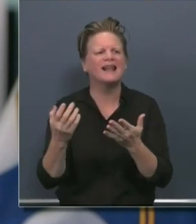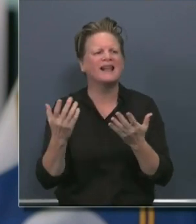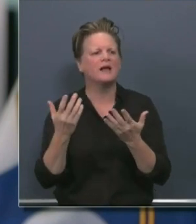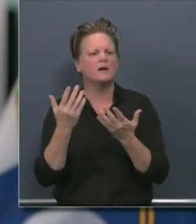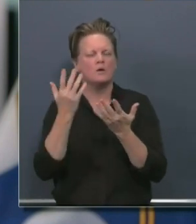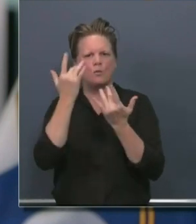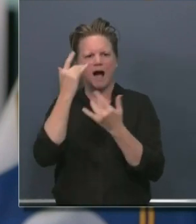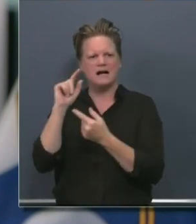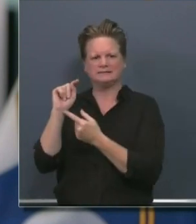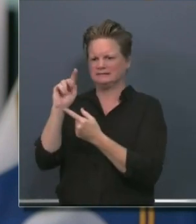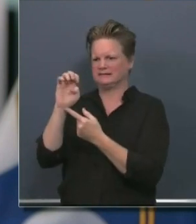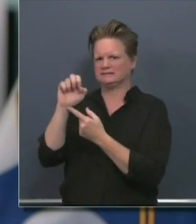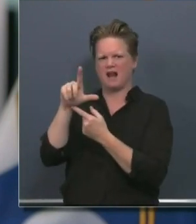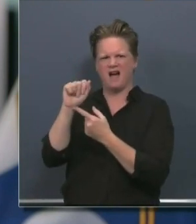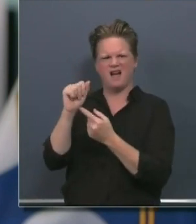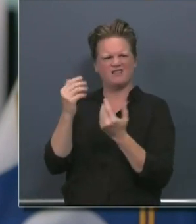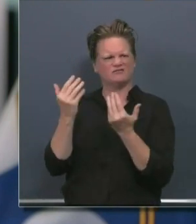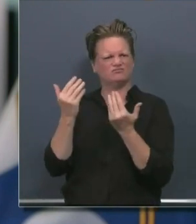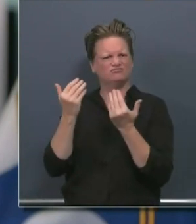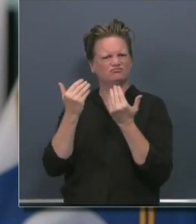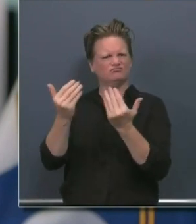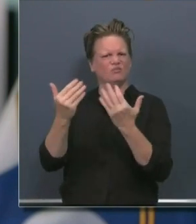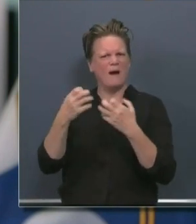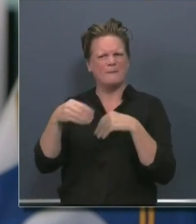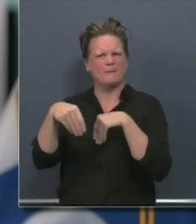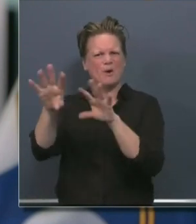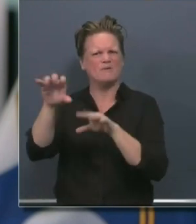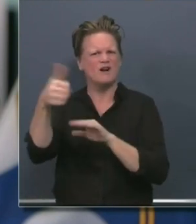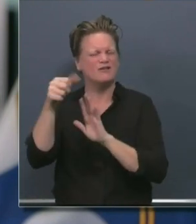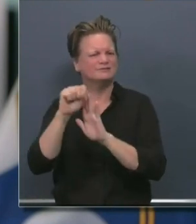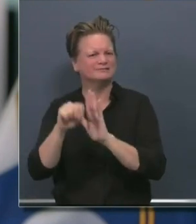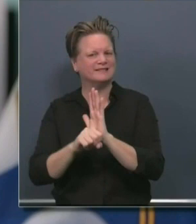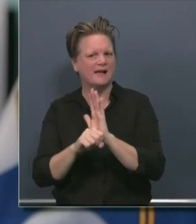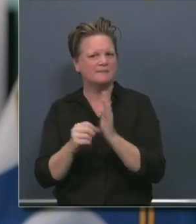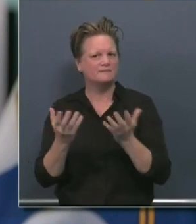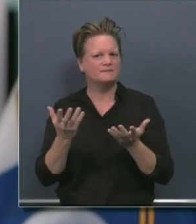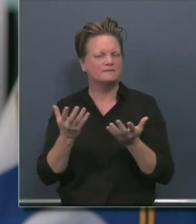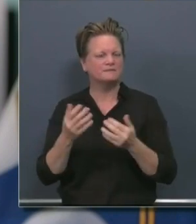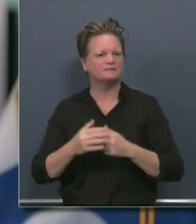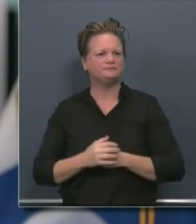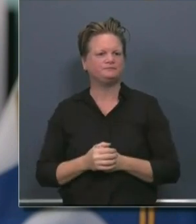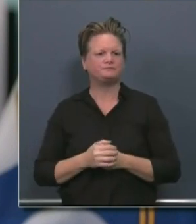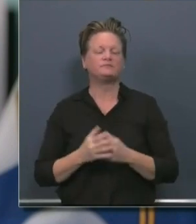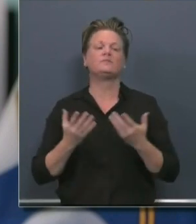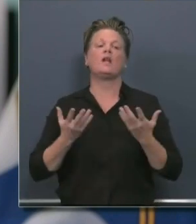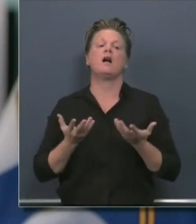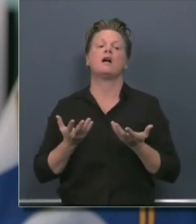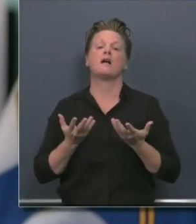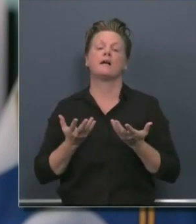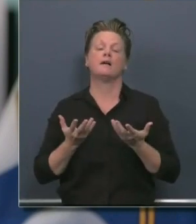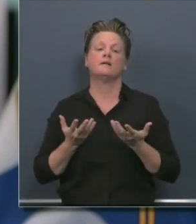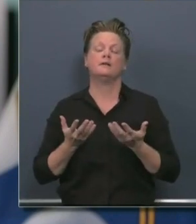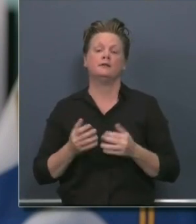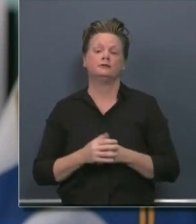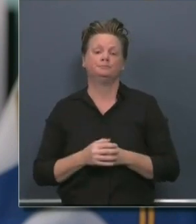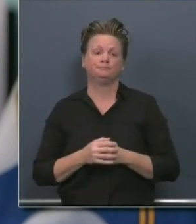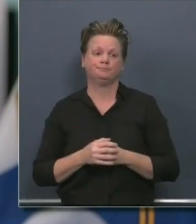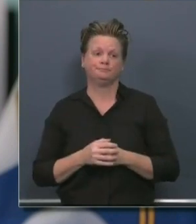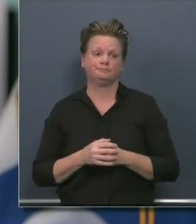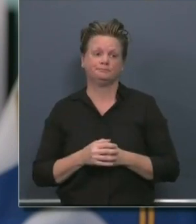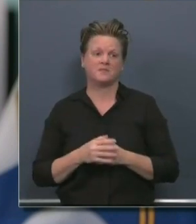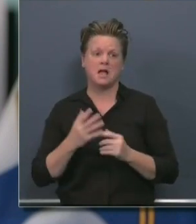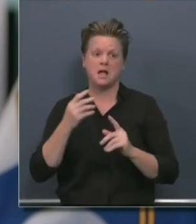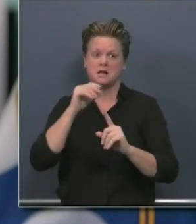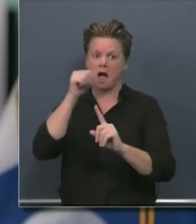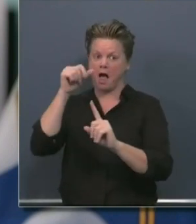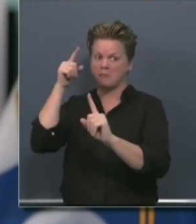because of the stricter public health orders here? Yeah, the Western State Pact was about many things. It wasn't about, uh, any one thing or another. In